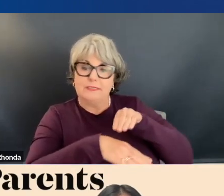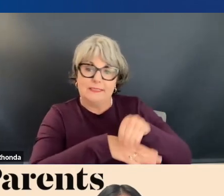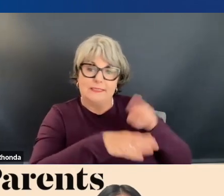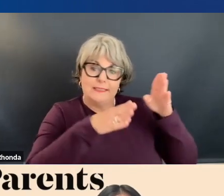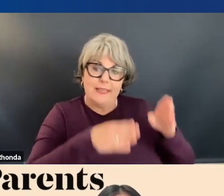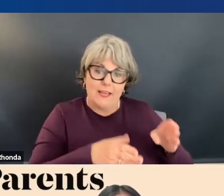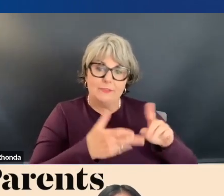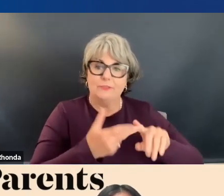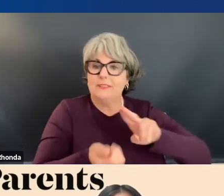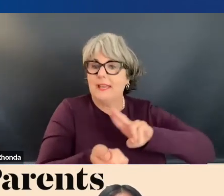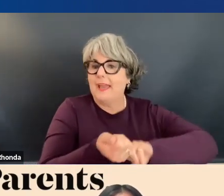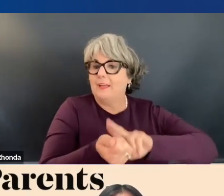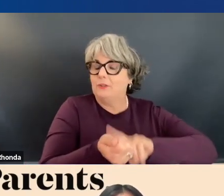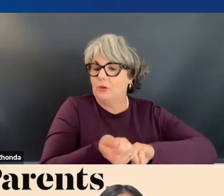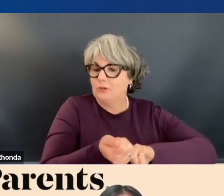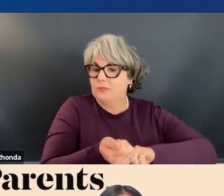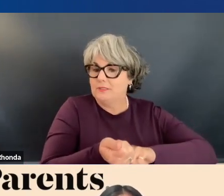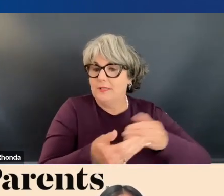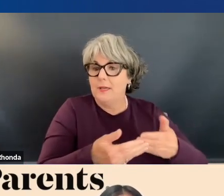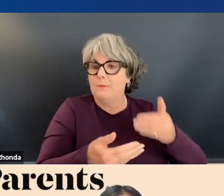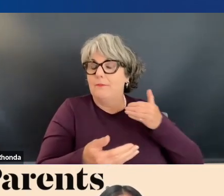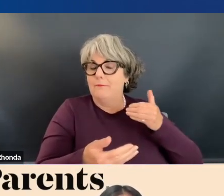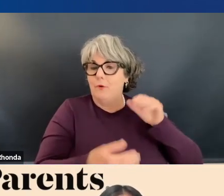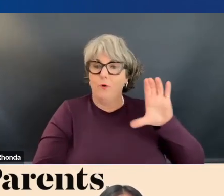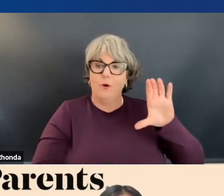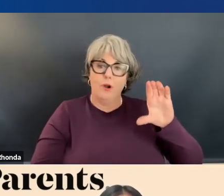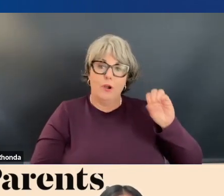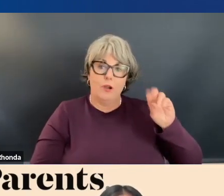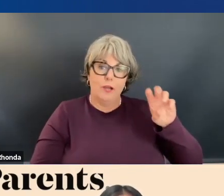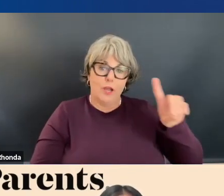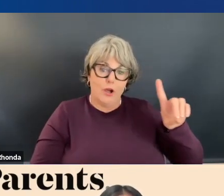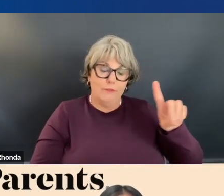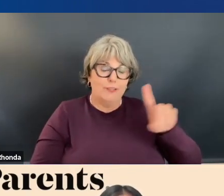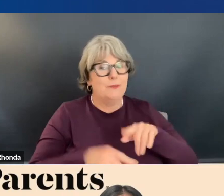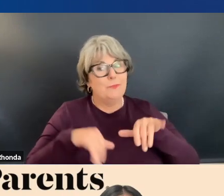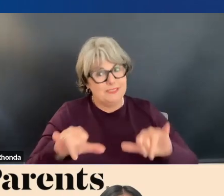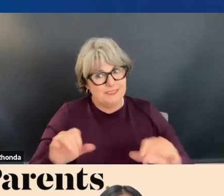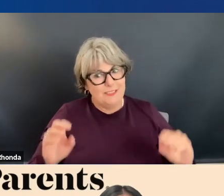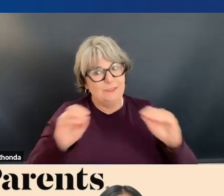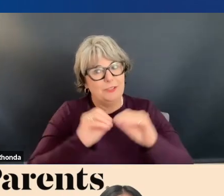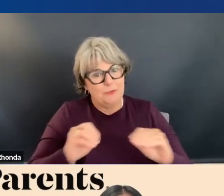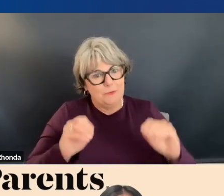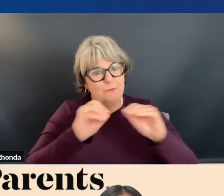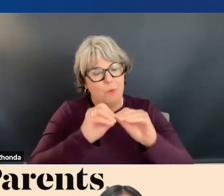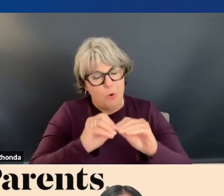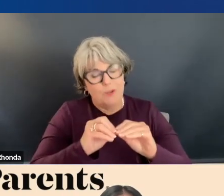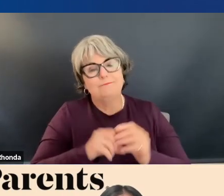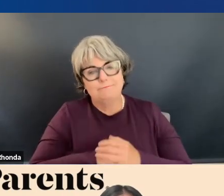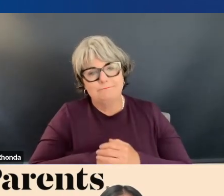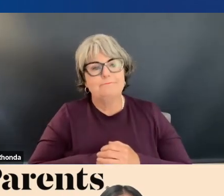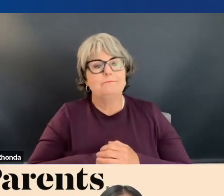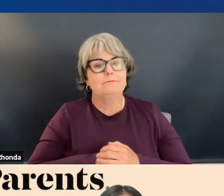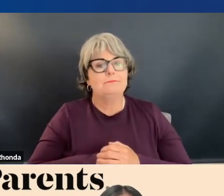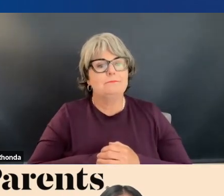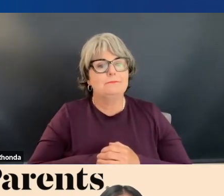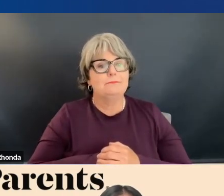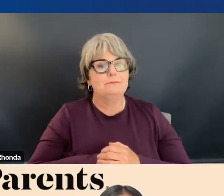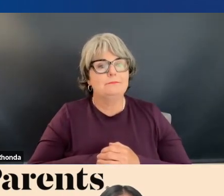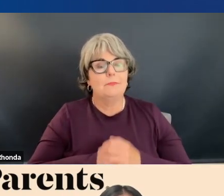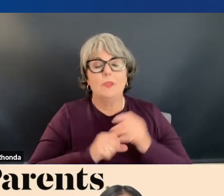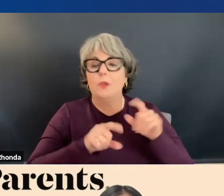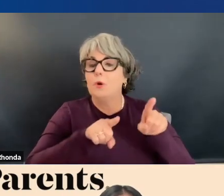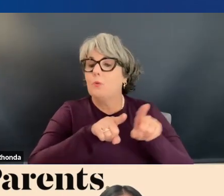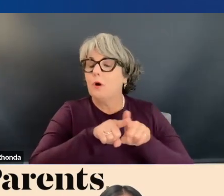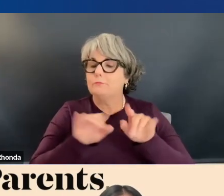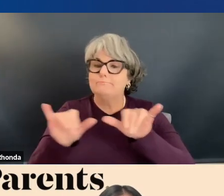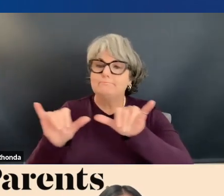and nurses than we did before the pandemic, but we still need tens of thousands more. We're also